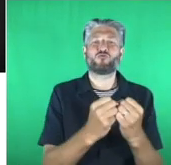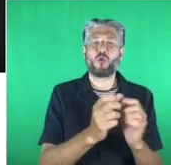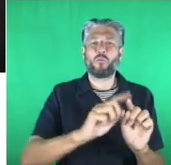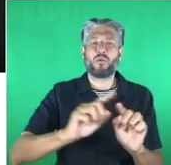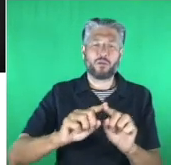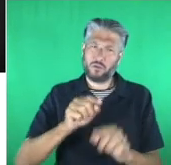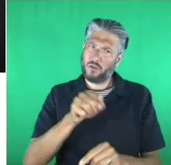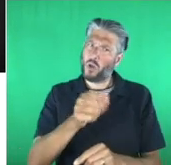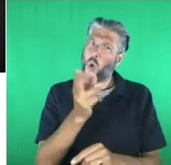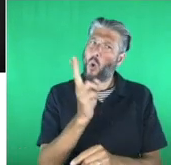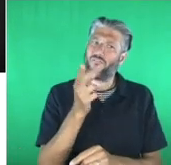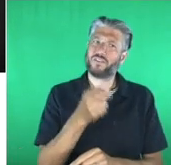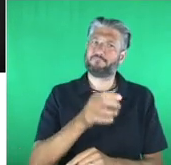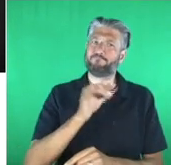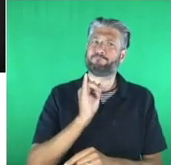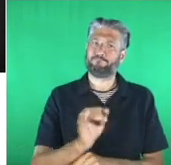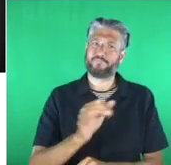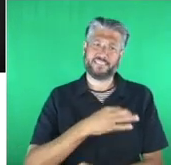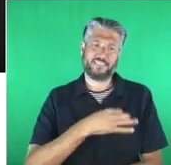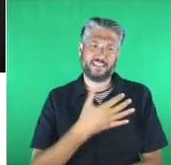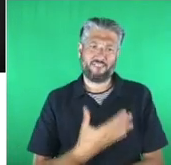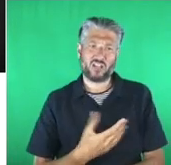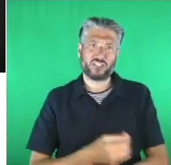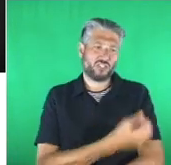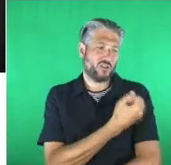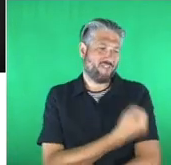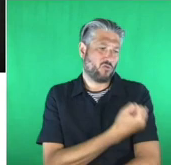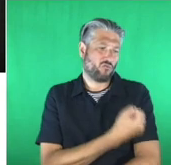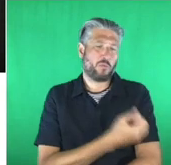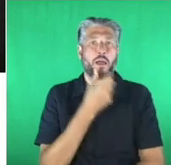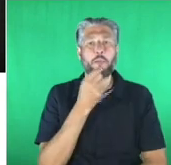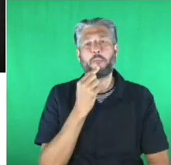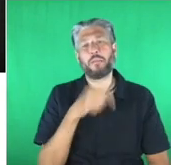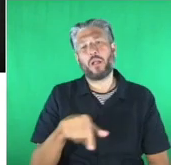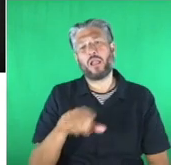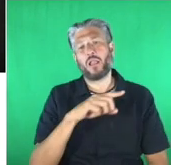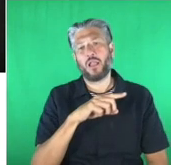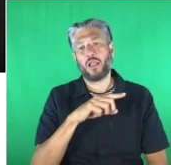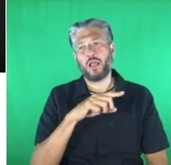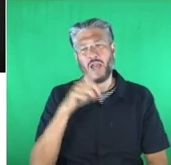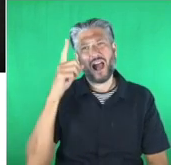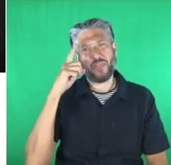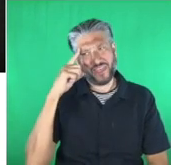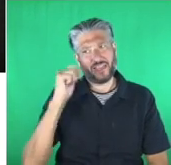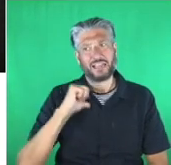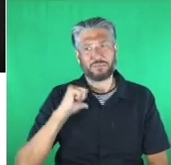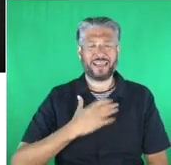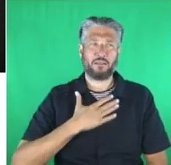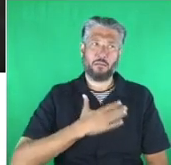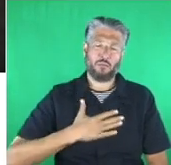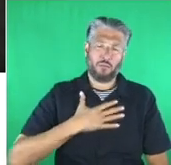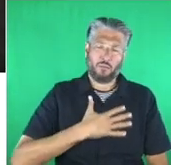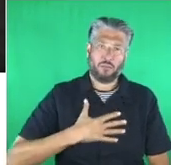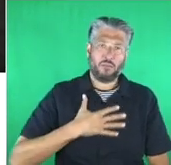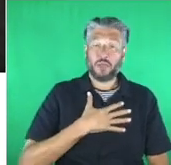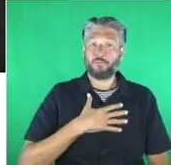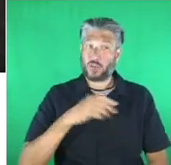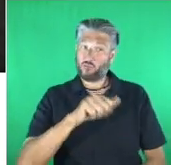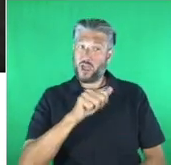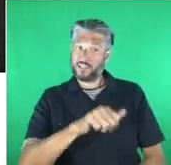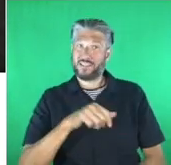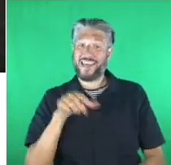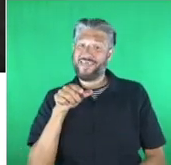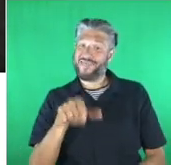in our society it's going to be moving isn't it mark it is and this is a category we've had for 10 years so we've got some great